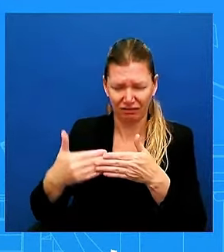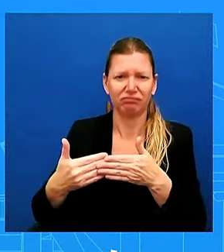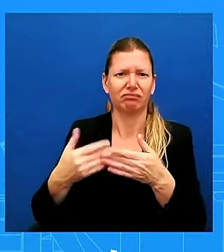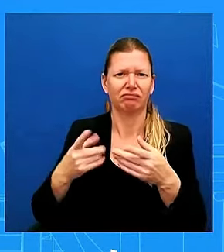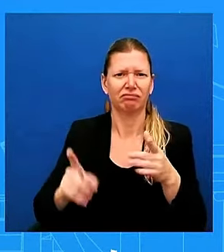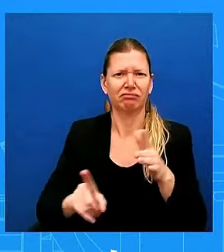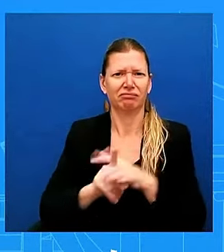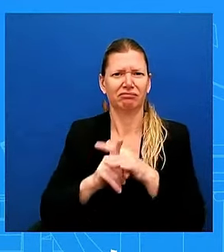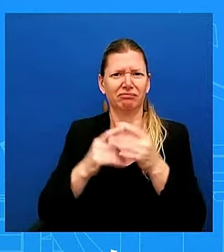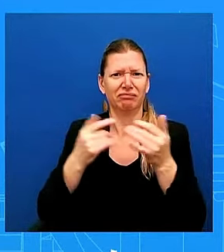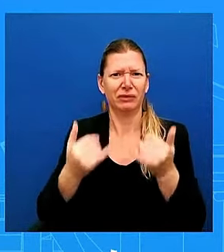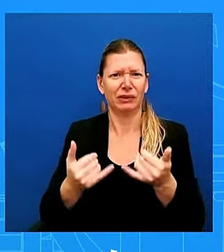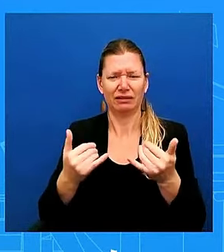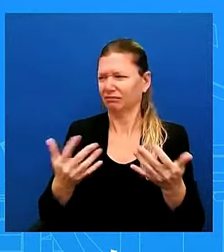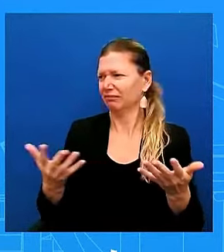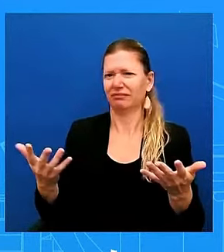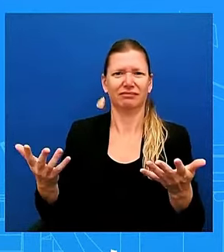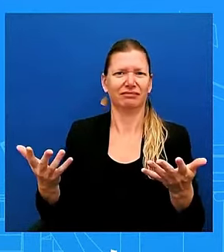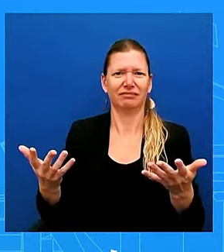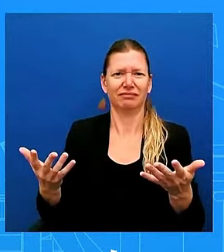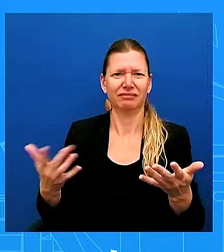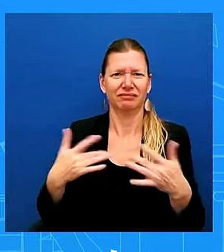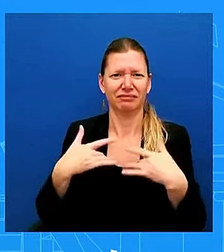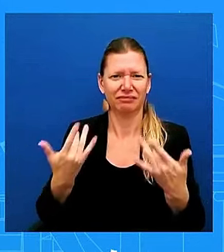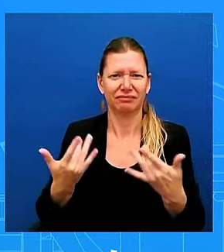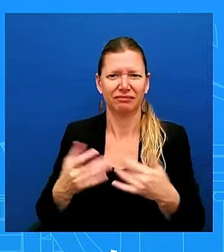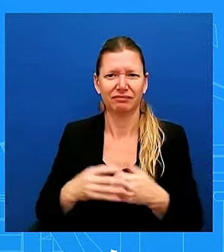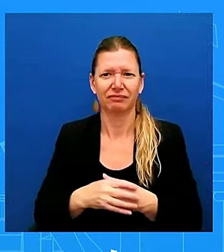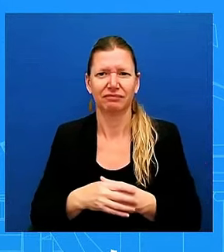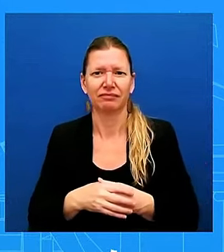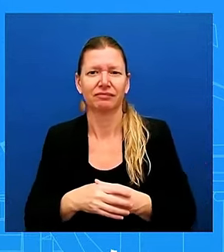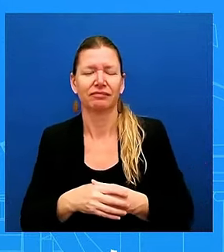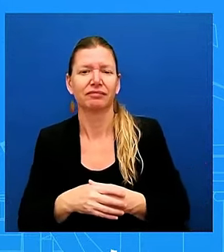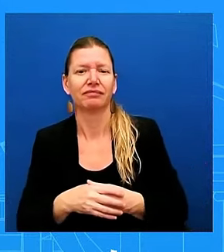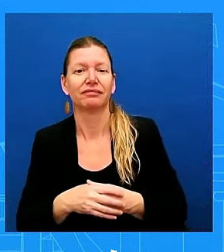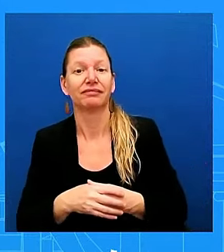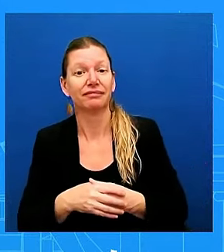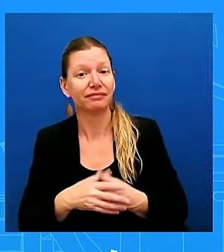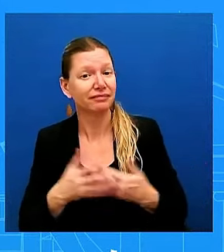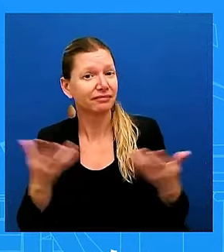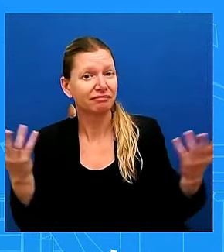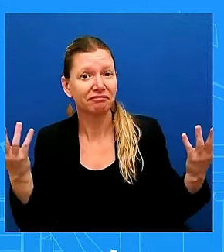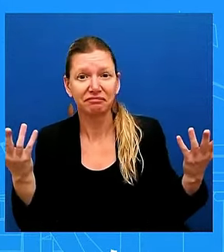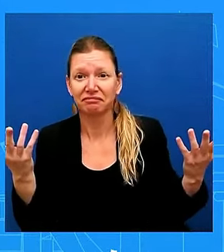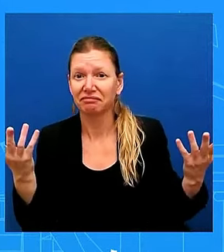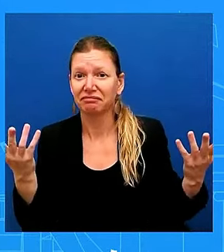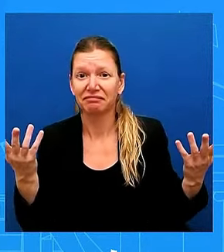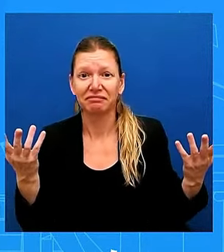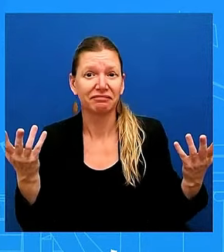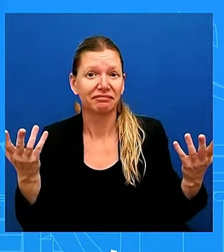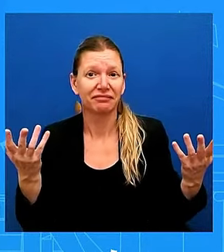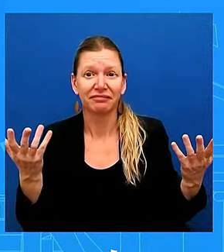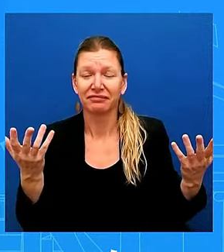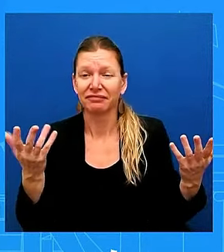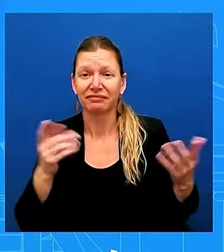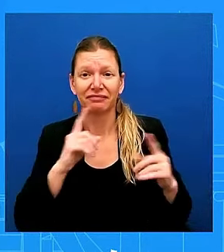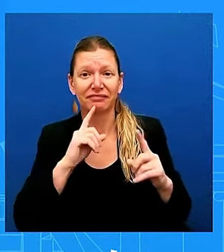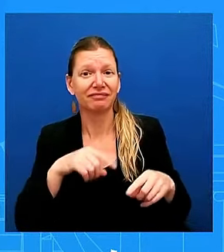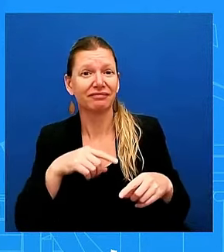here. Oh man, come on, come on. He was here. He took your questions.